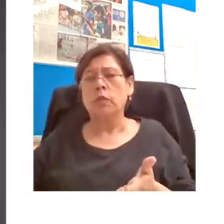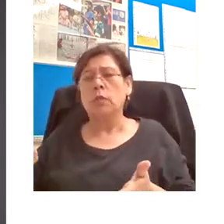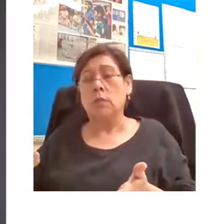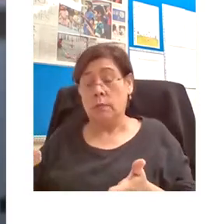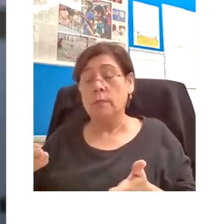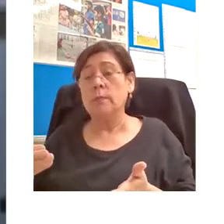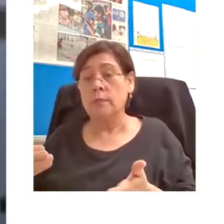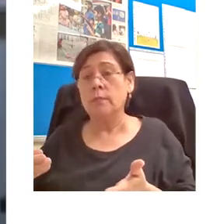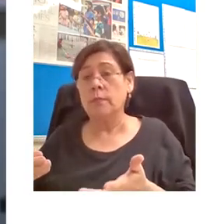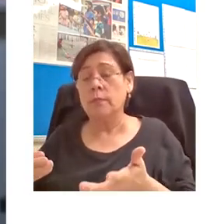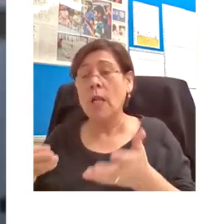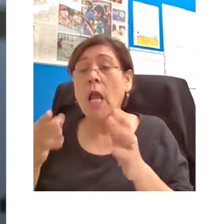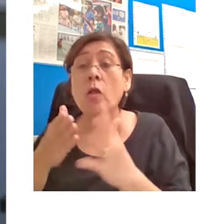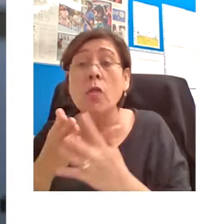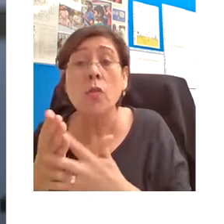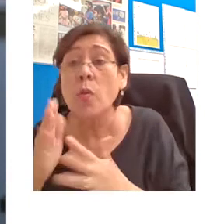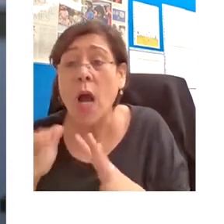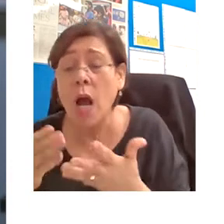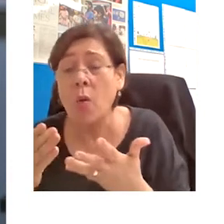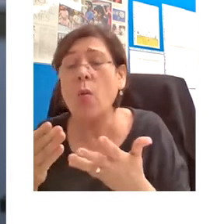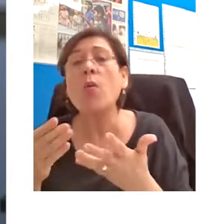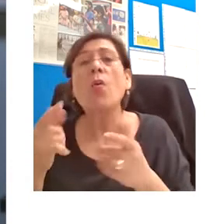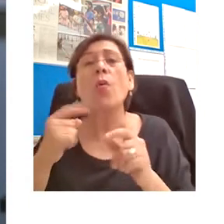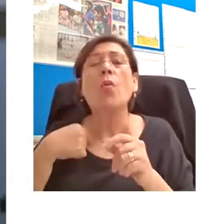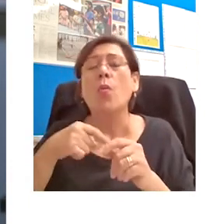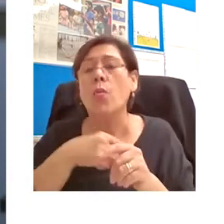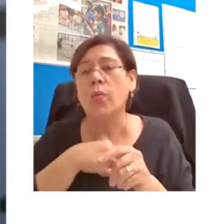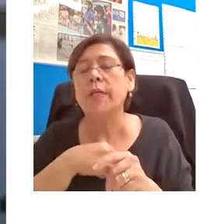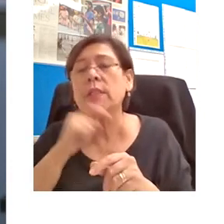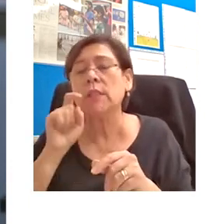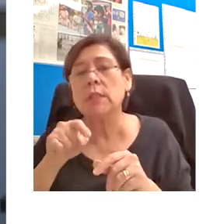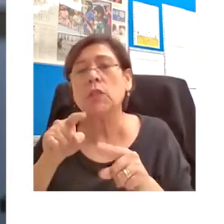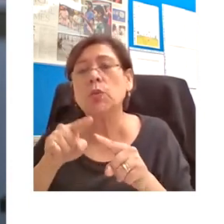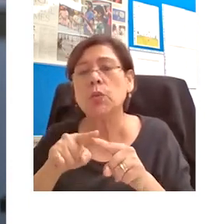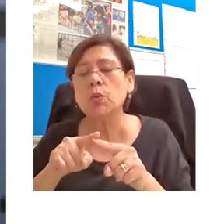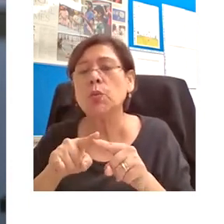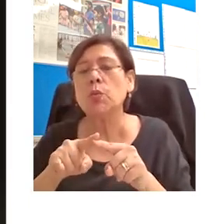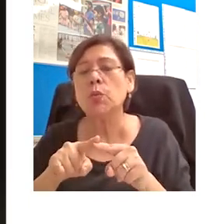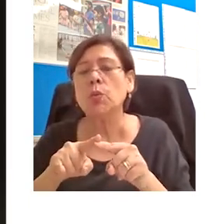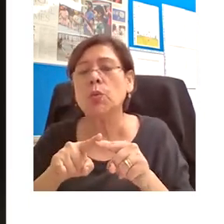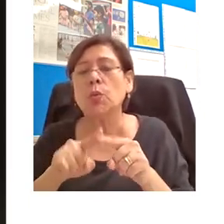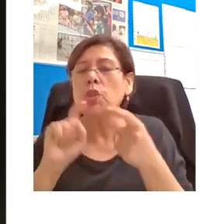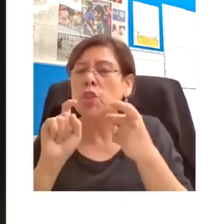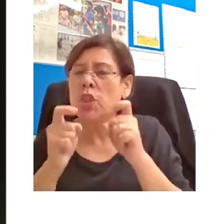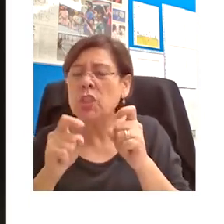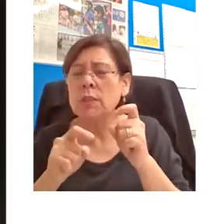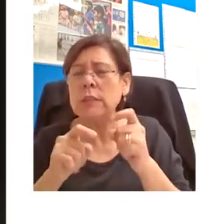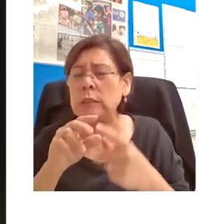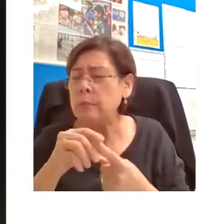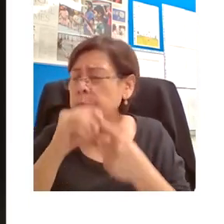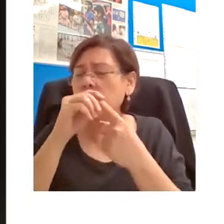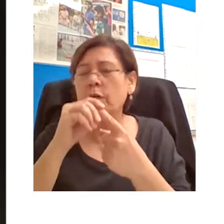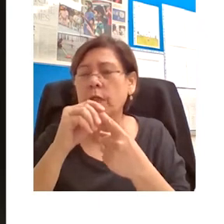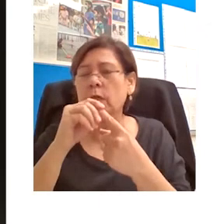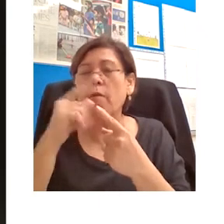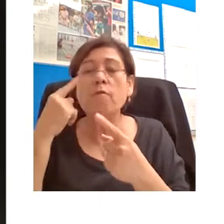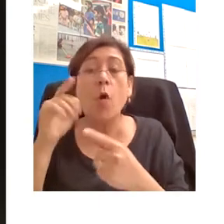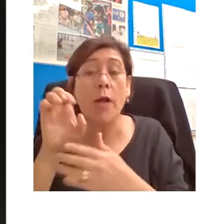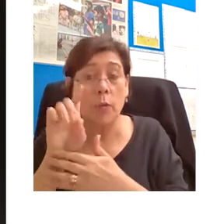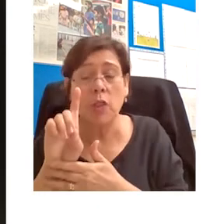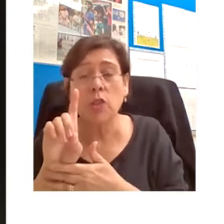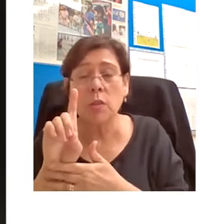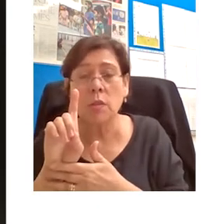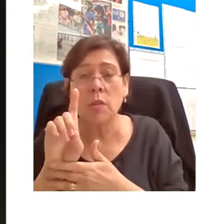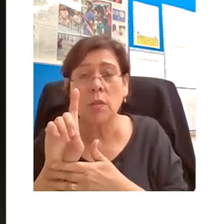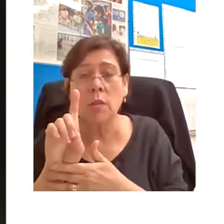and pathways through it curated by experts for specific educational purposes. At this point, additional